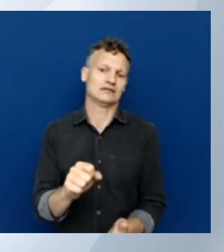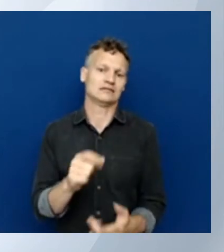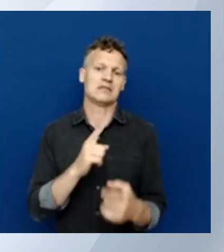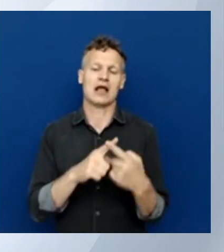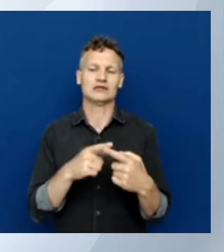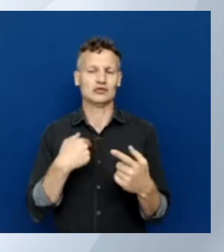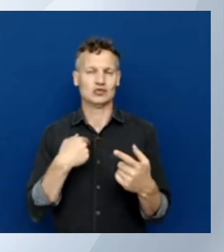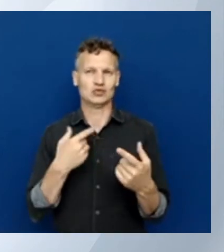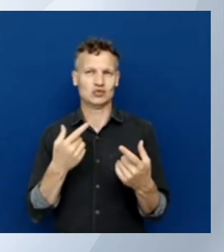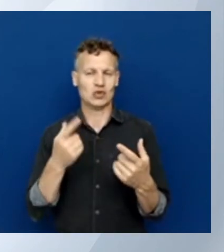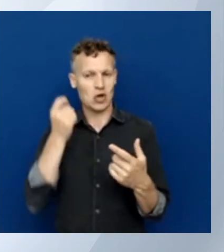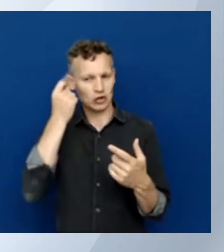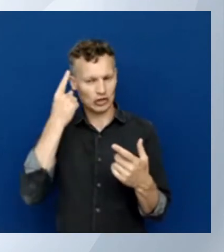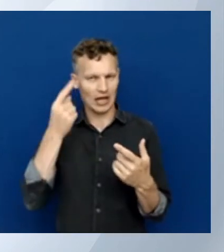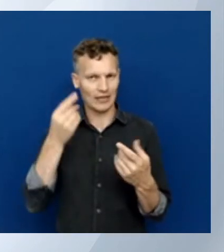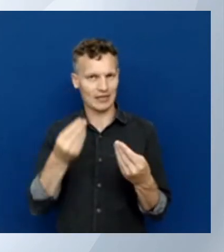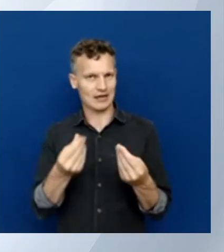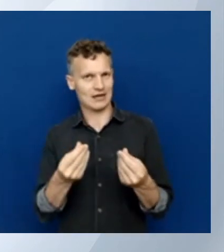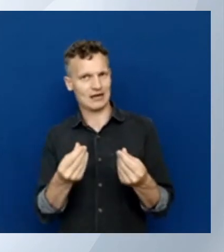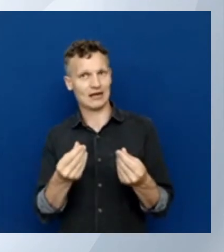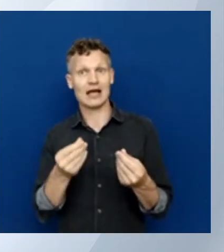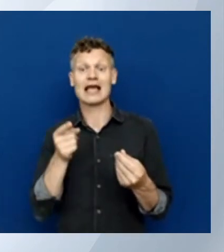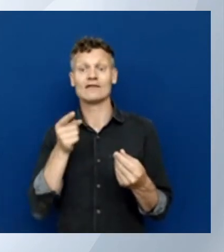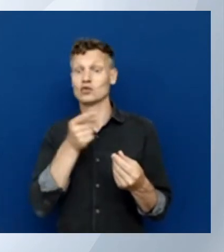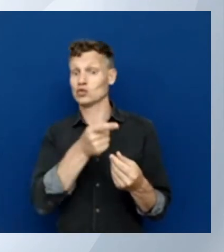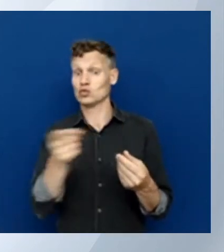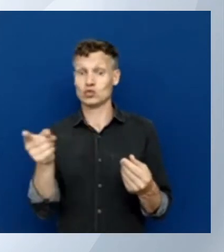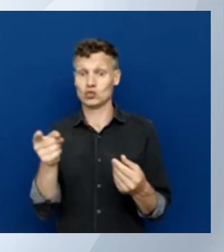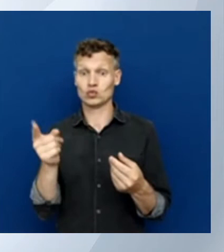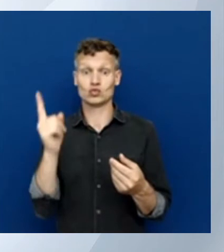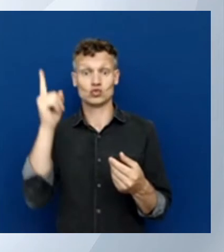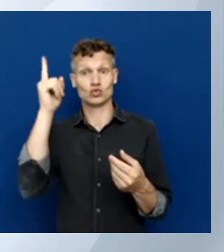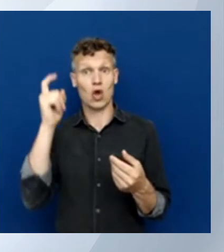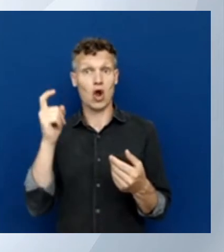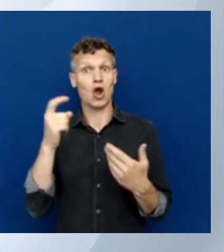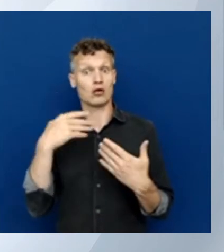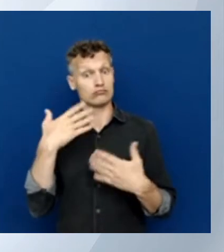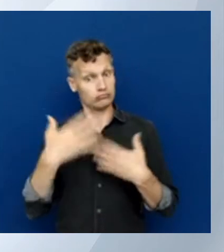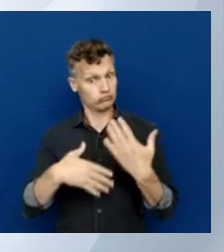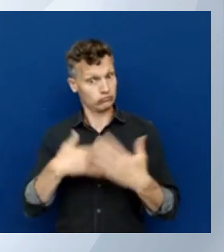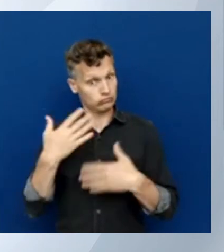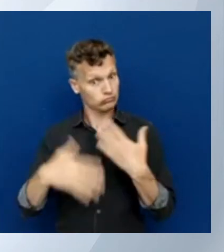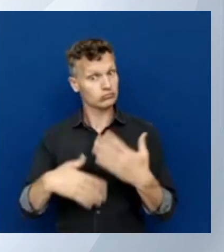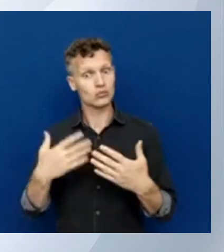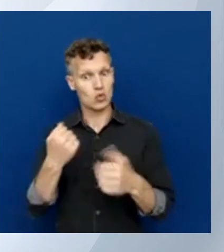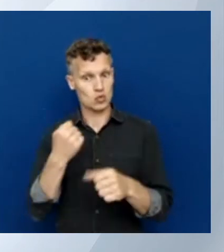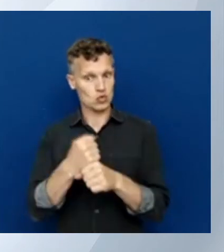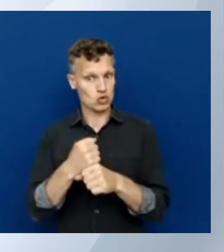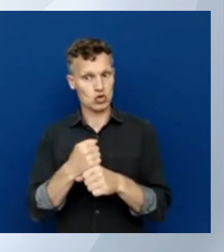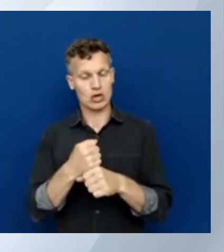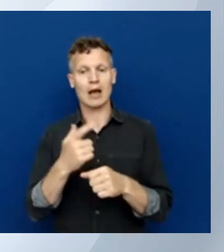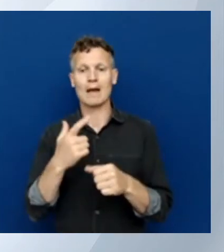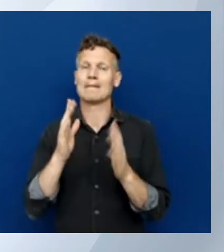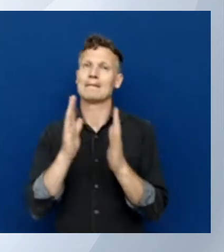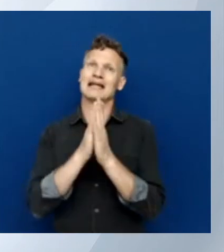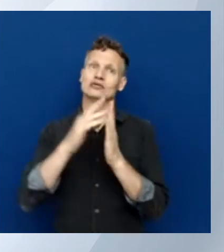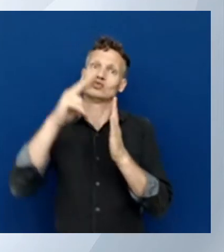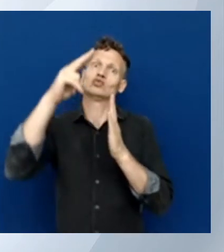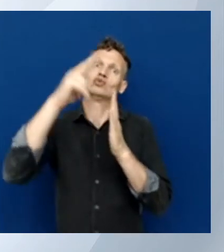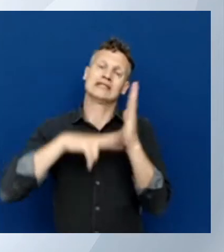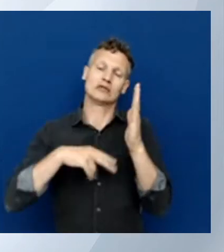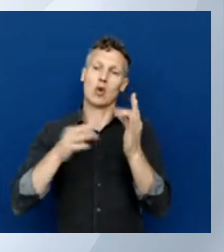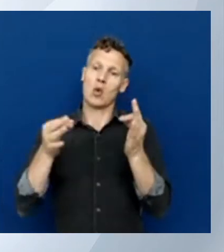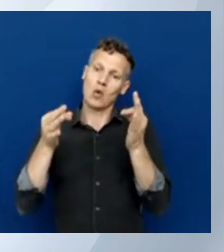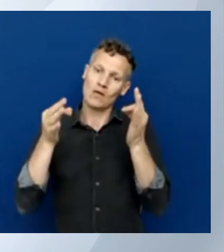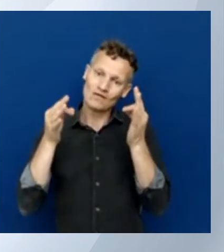if you start using this in production and being seriously with this read the official documentation and really invest some time